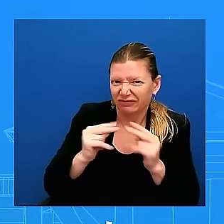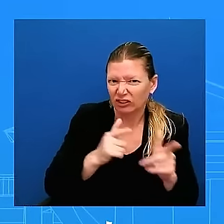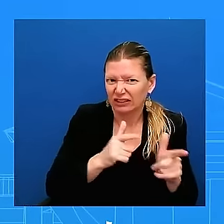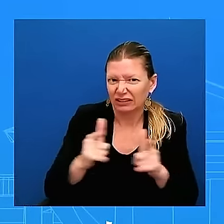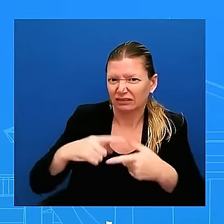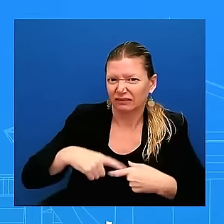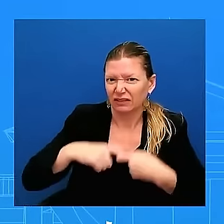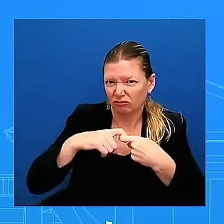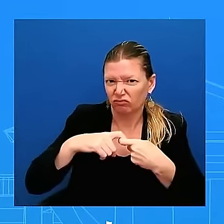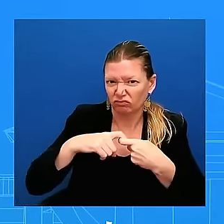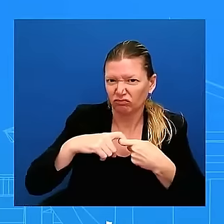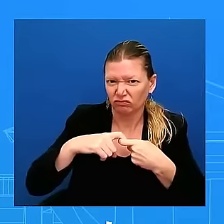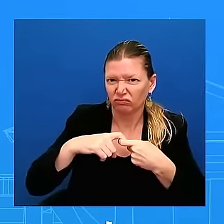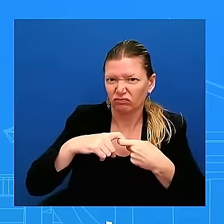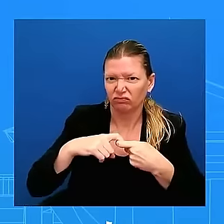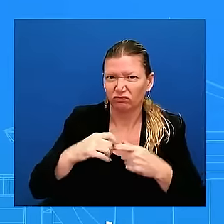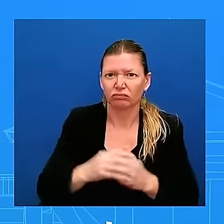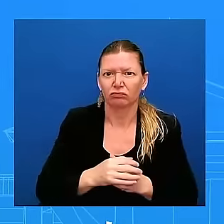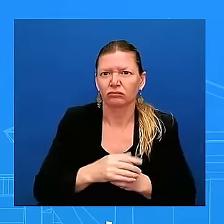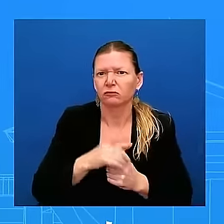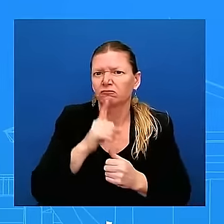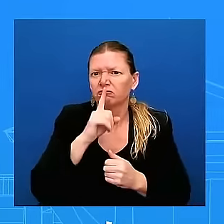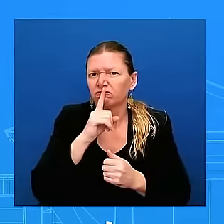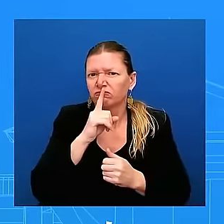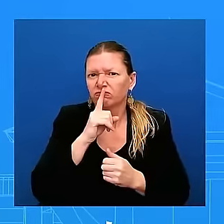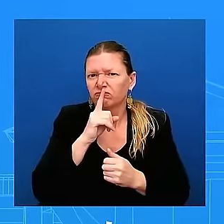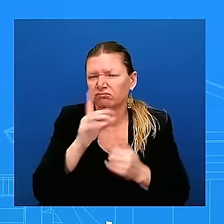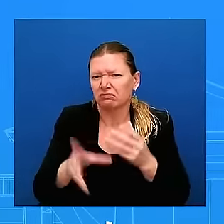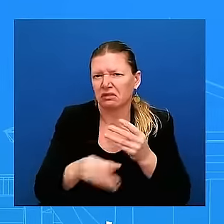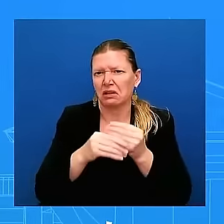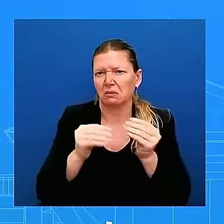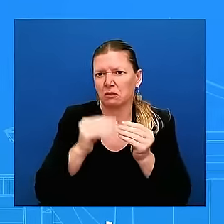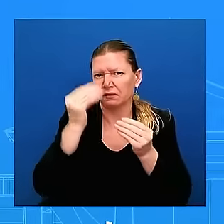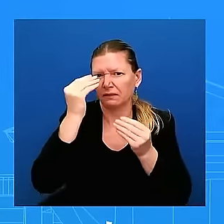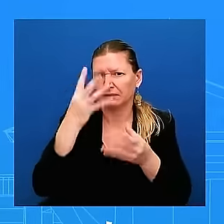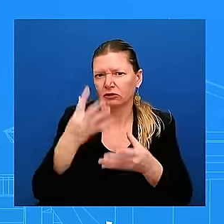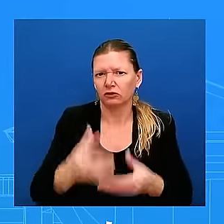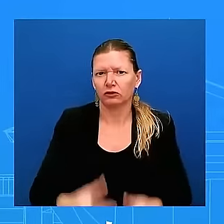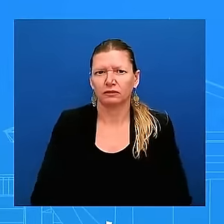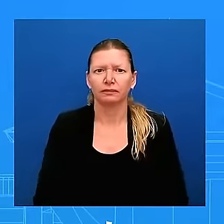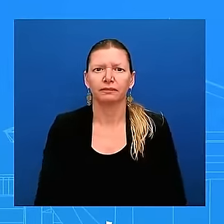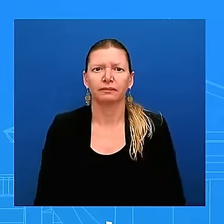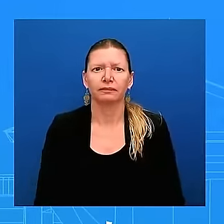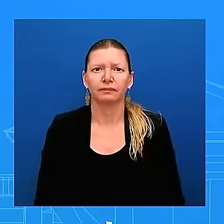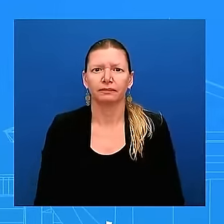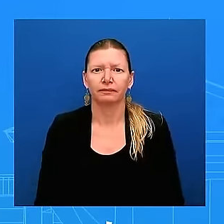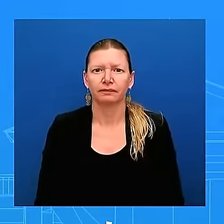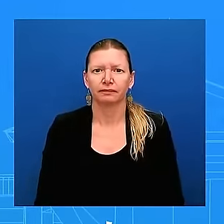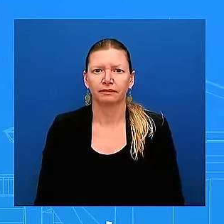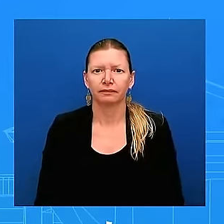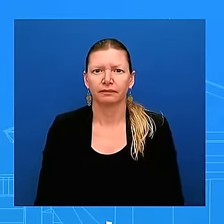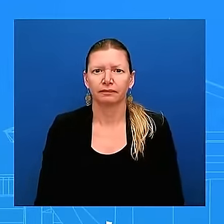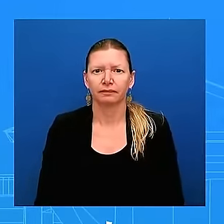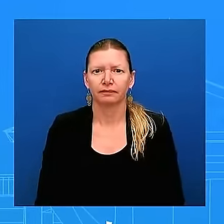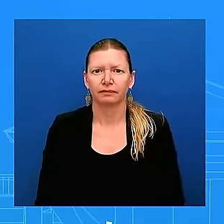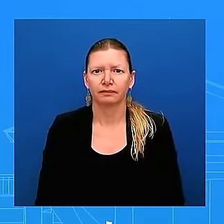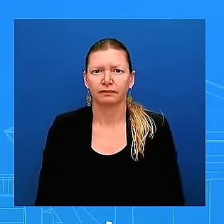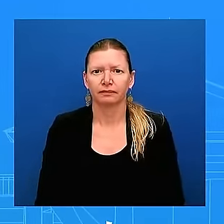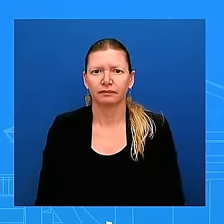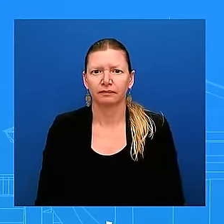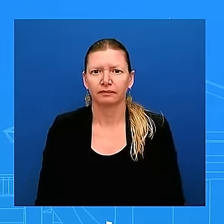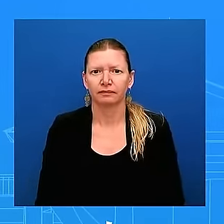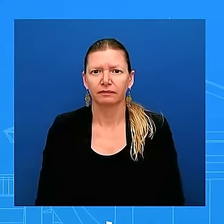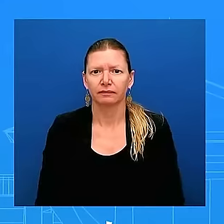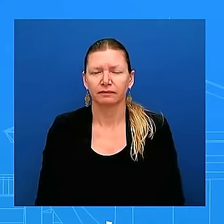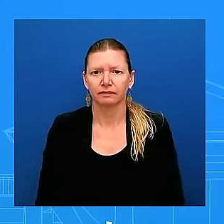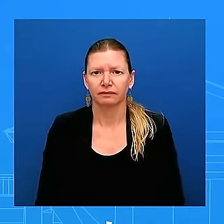have anything to say beyond that on the issue of political rhetoric do you have any reaction to Senator Vance's comments um in which he noted that